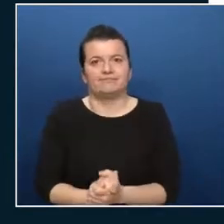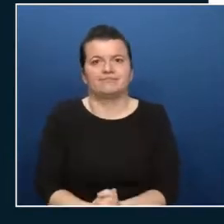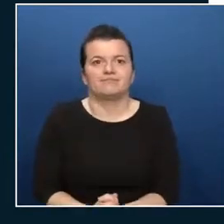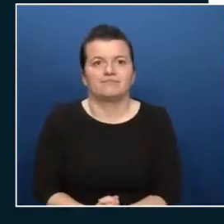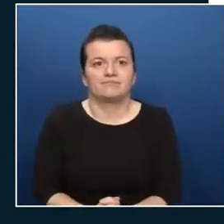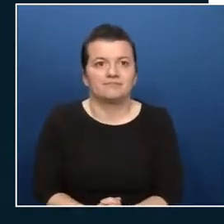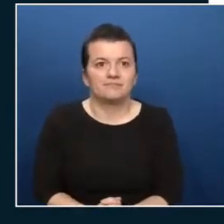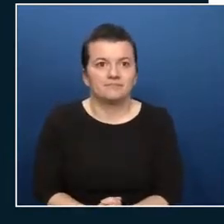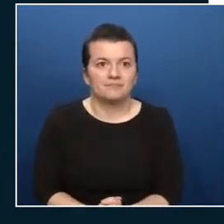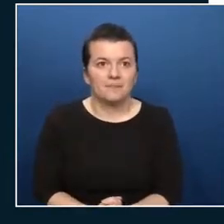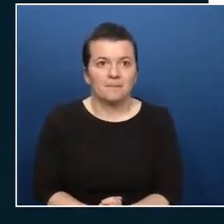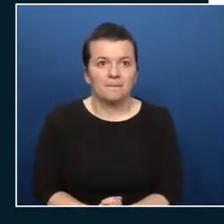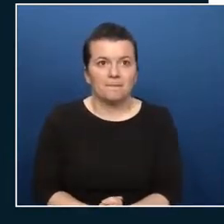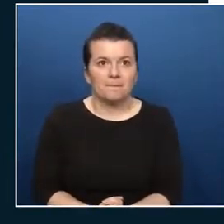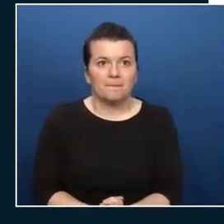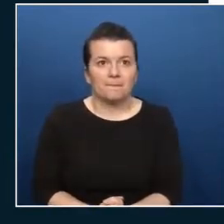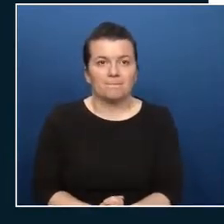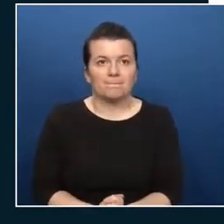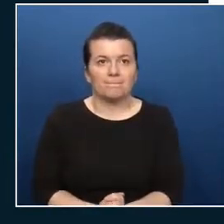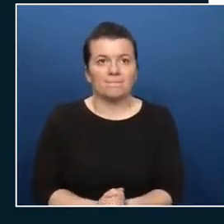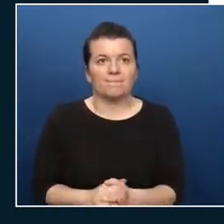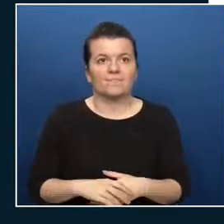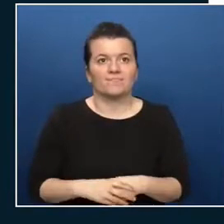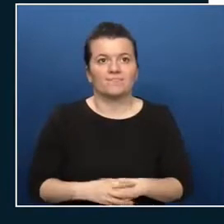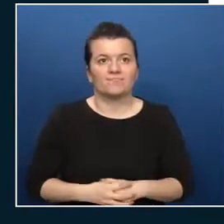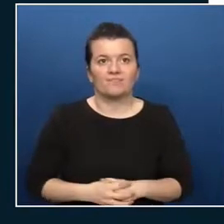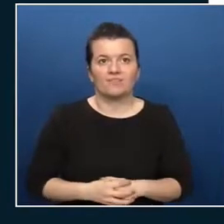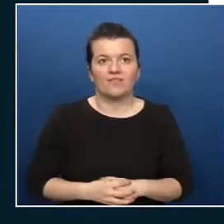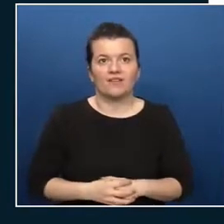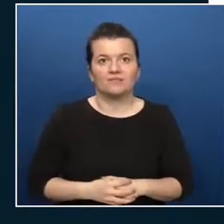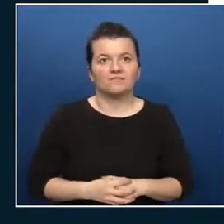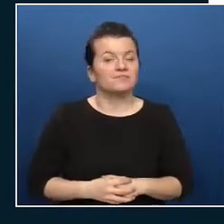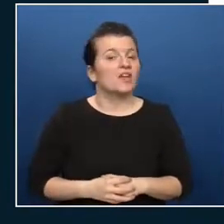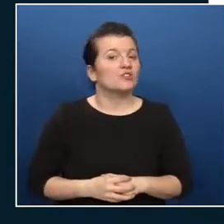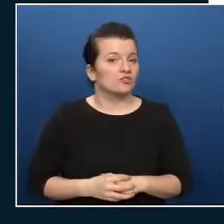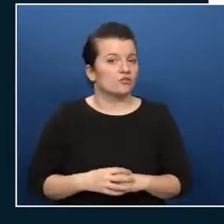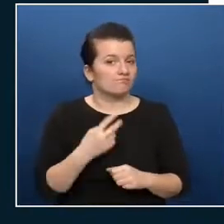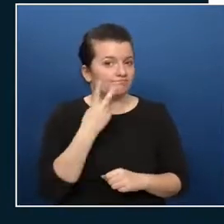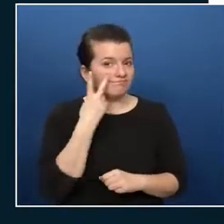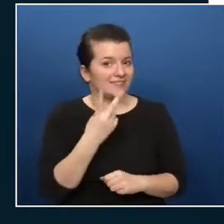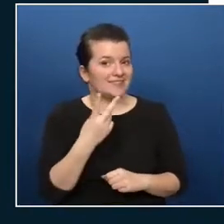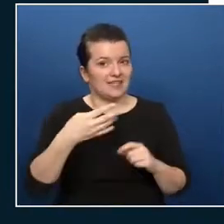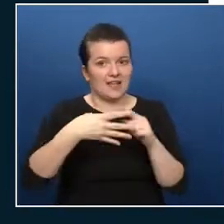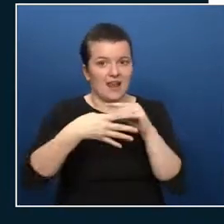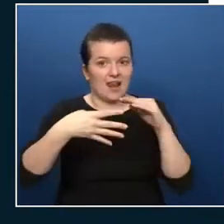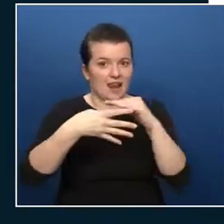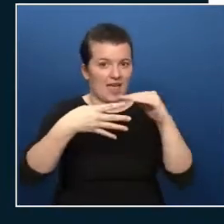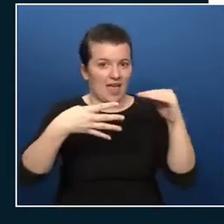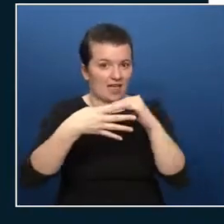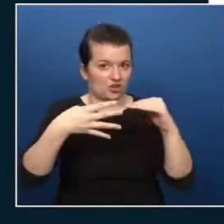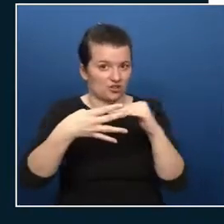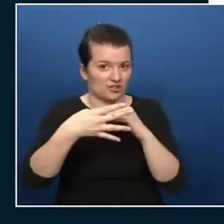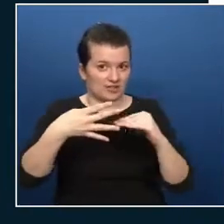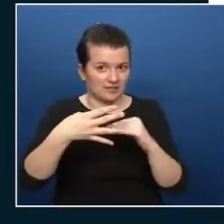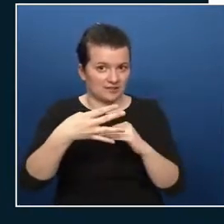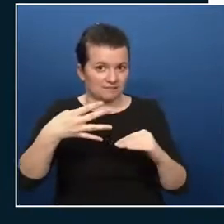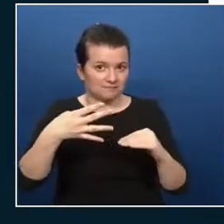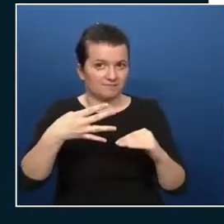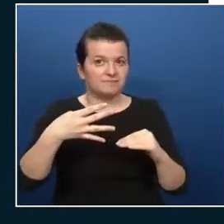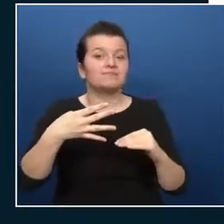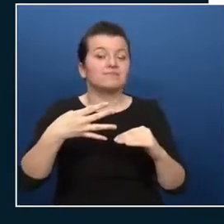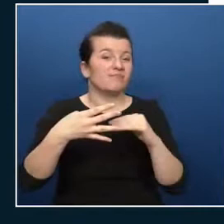the configuration as well and if you look at these layers you'll see that these form these are the same